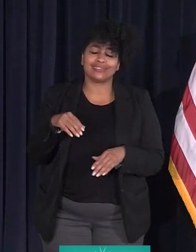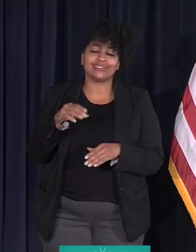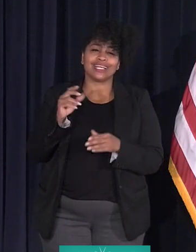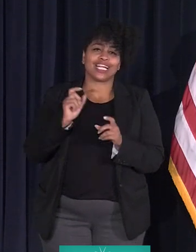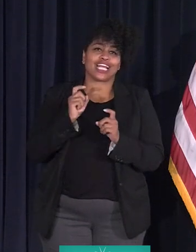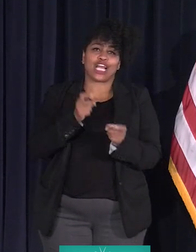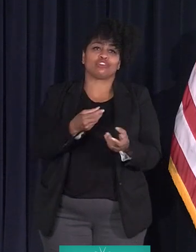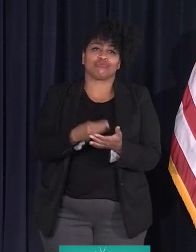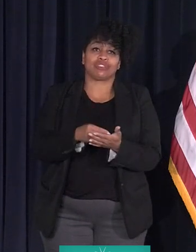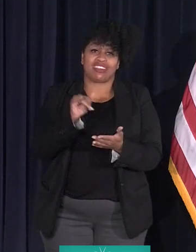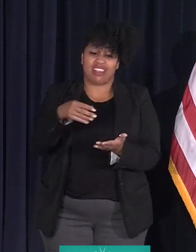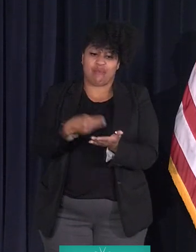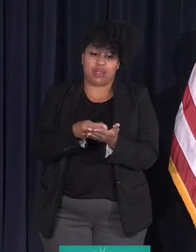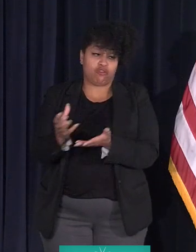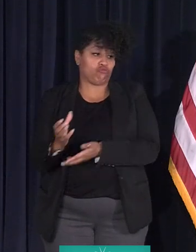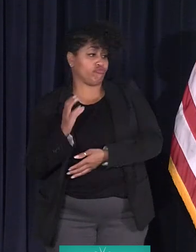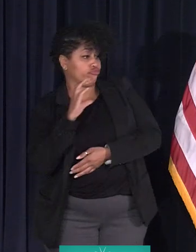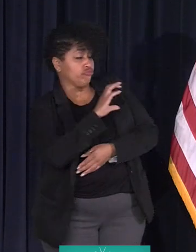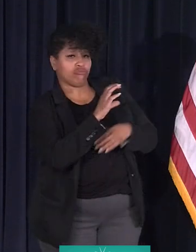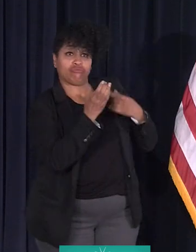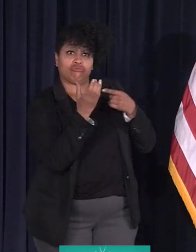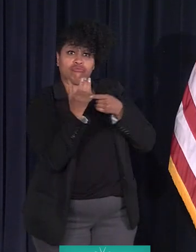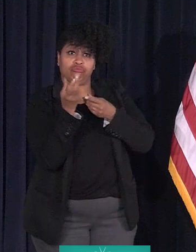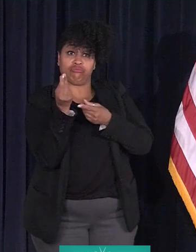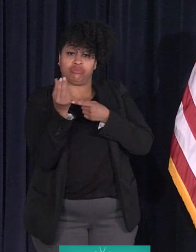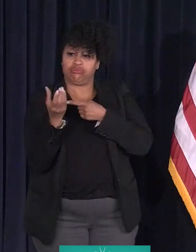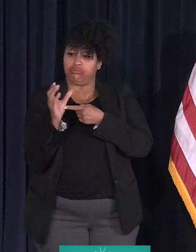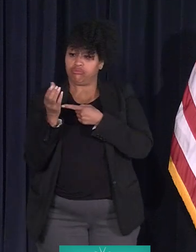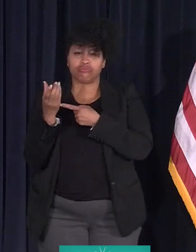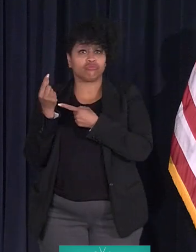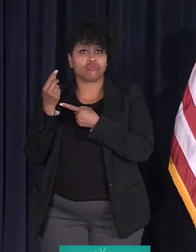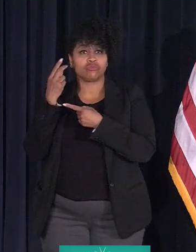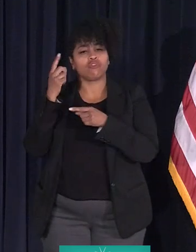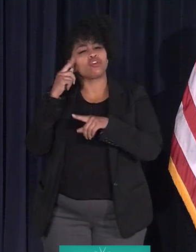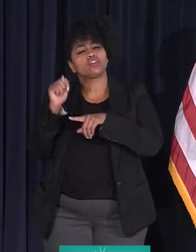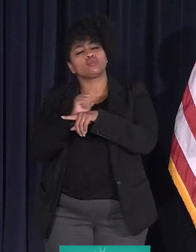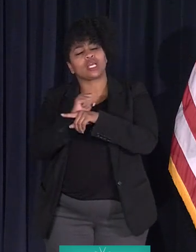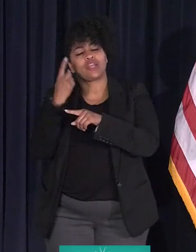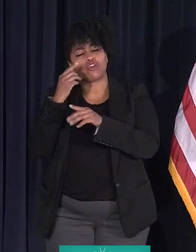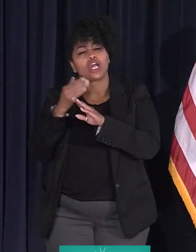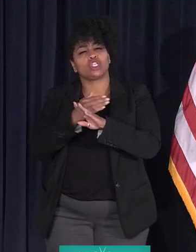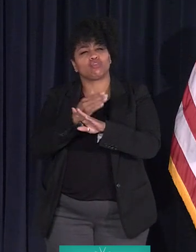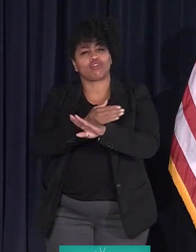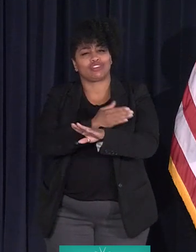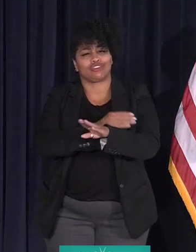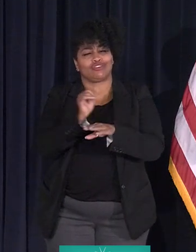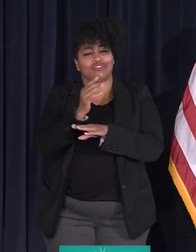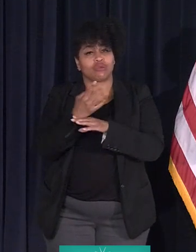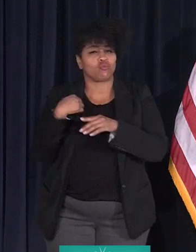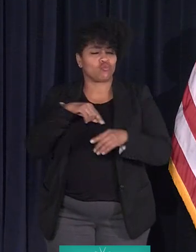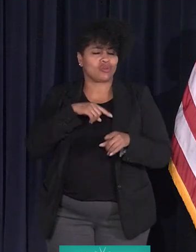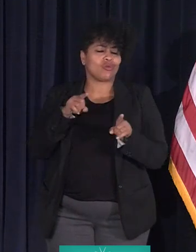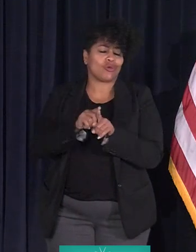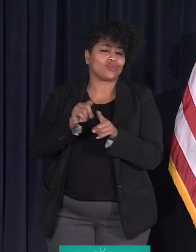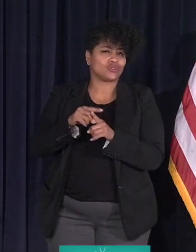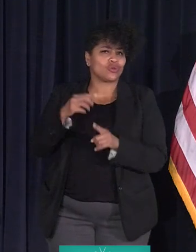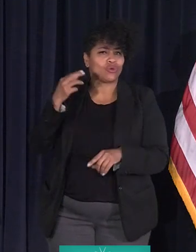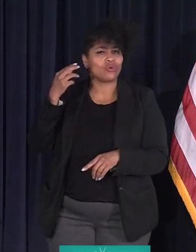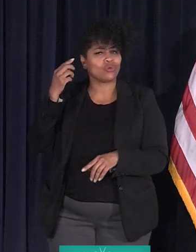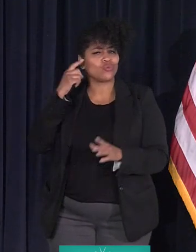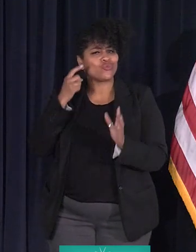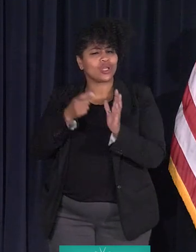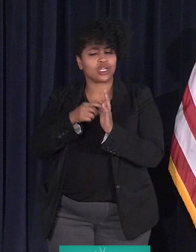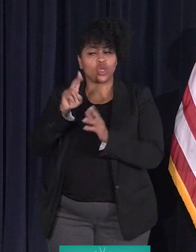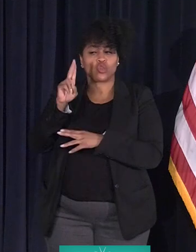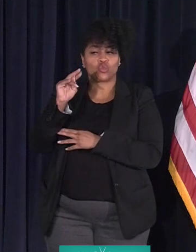at work to train Detroiters for construction jobs. We also recognize that unions have a huge role to